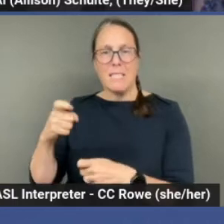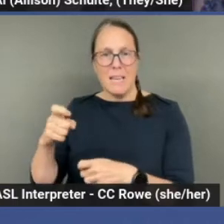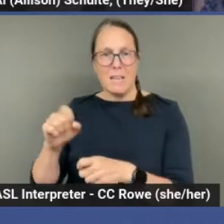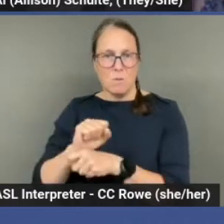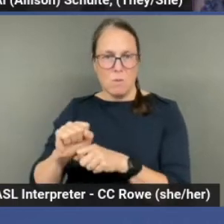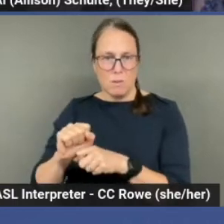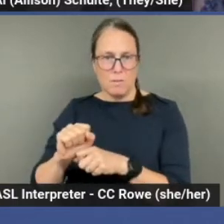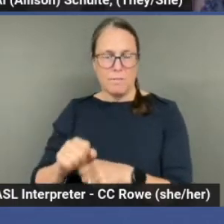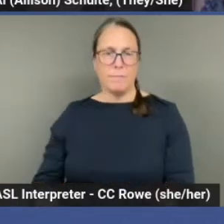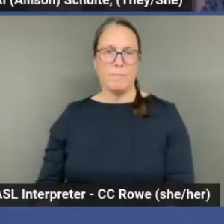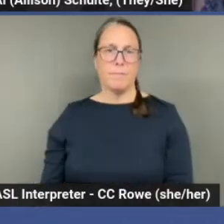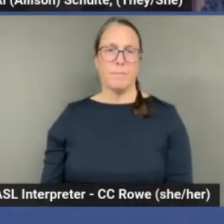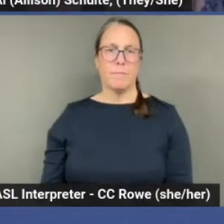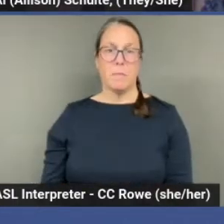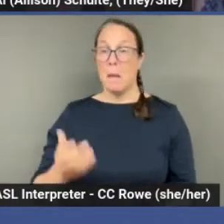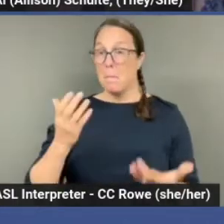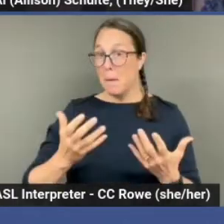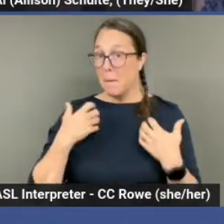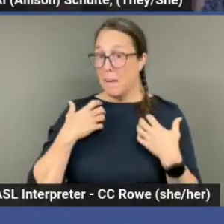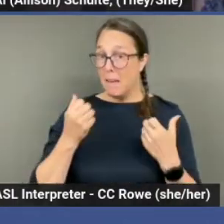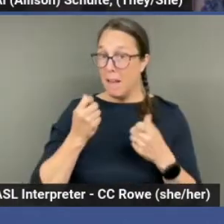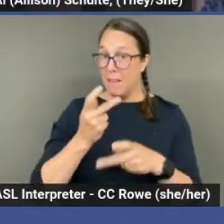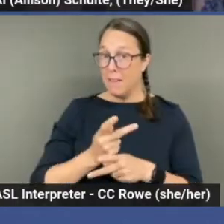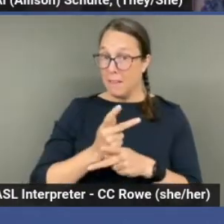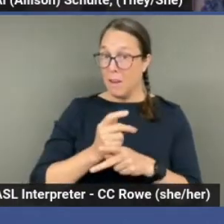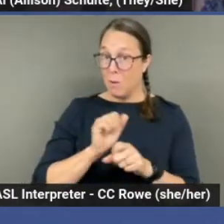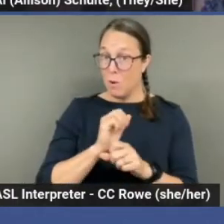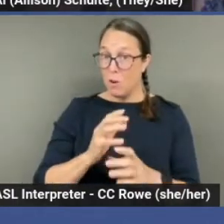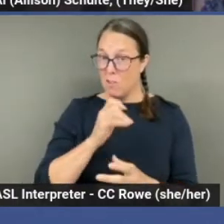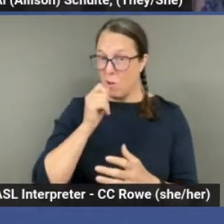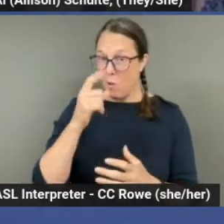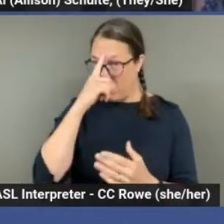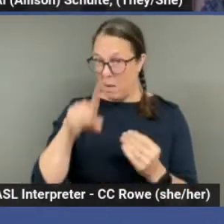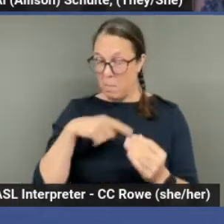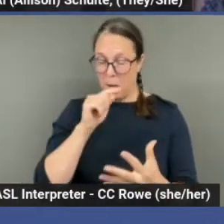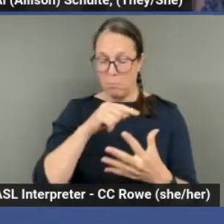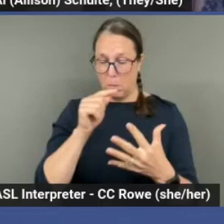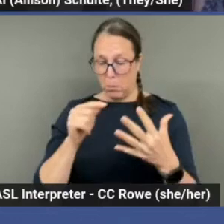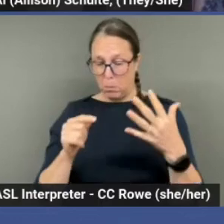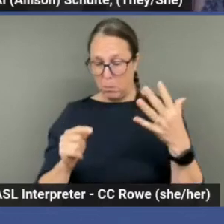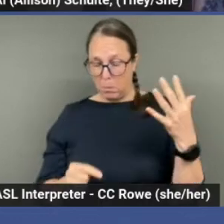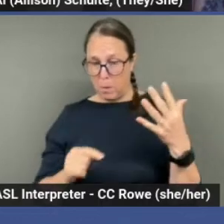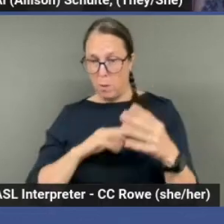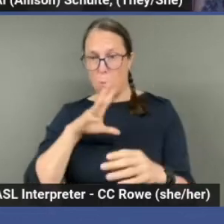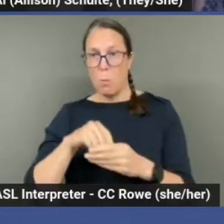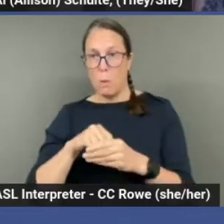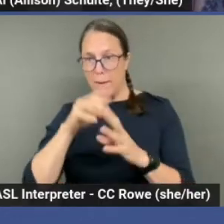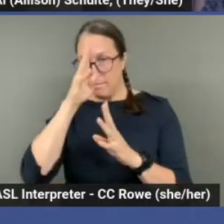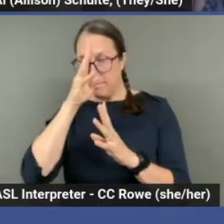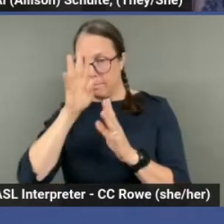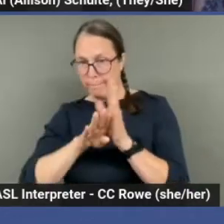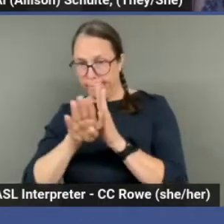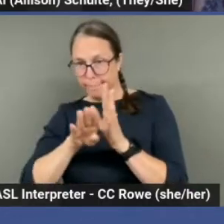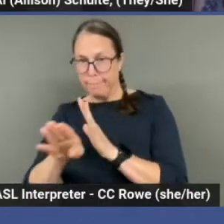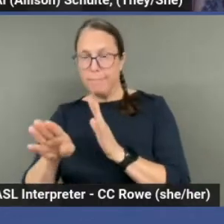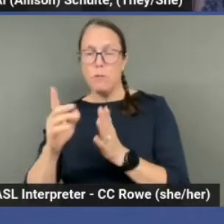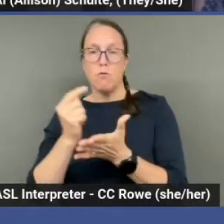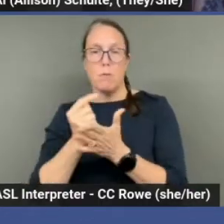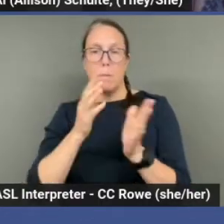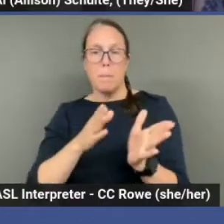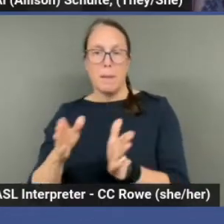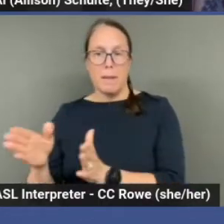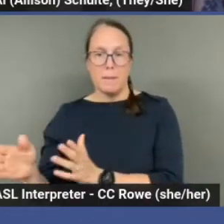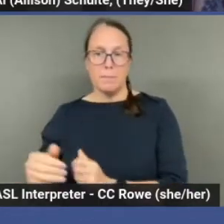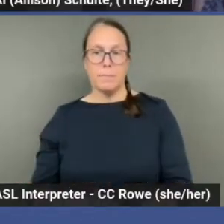that maybe, uh, healthcare workers don't always think about in their treatment plans. Um, but just repetitive